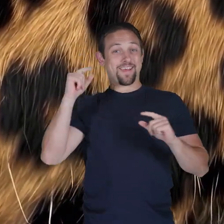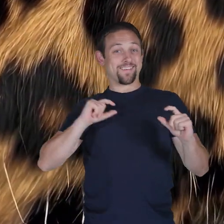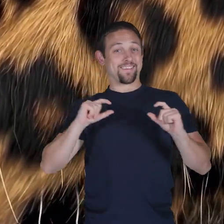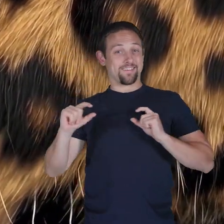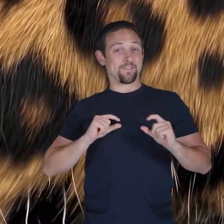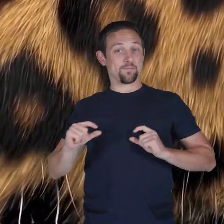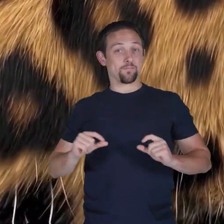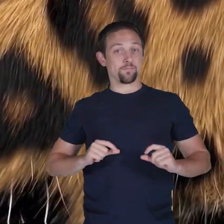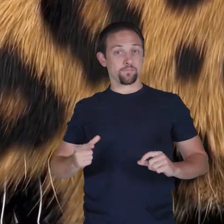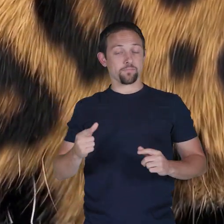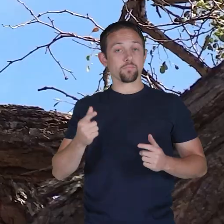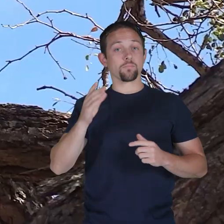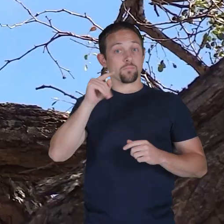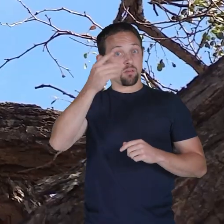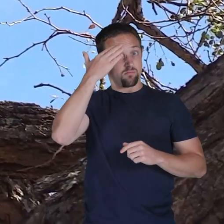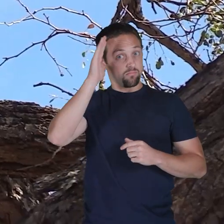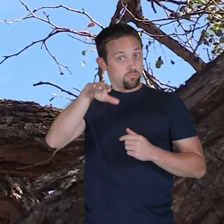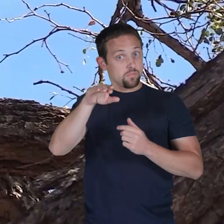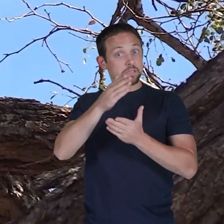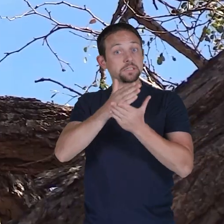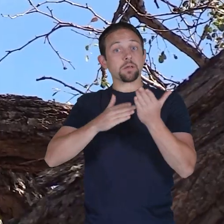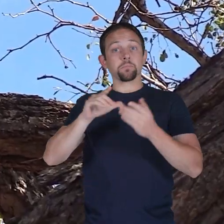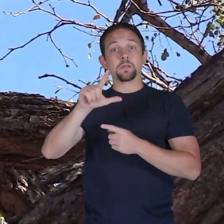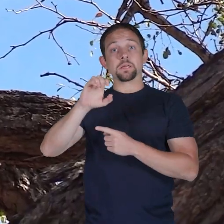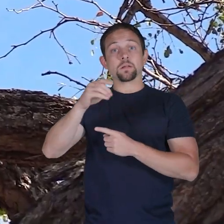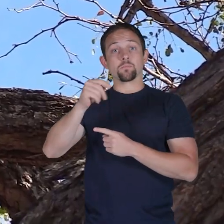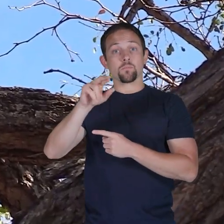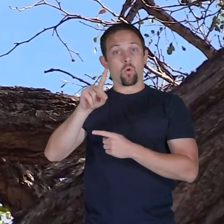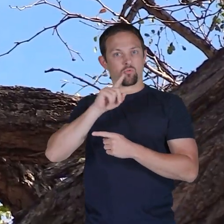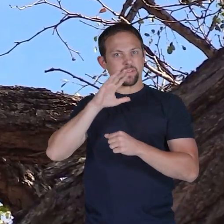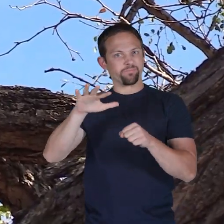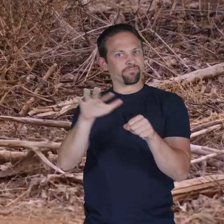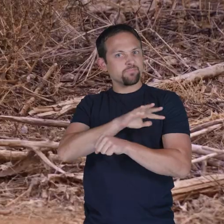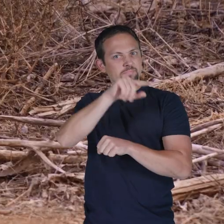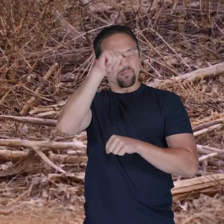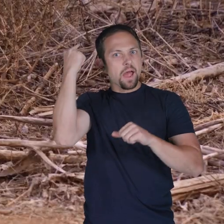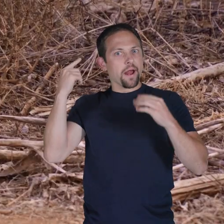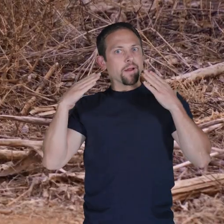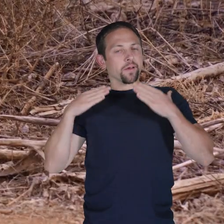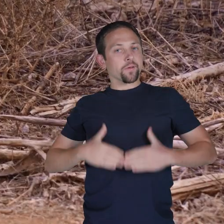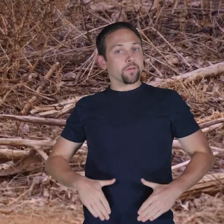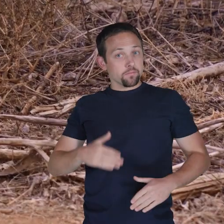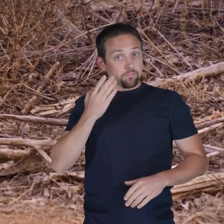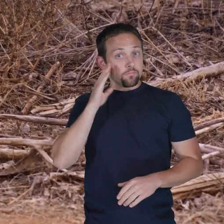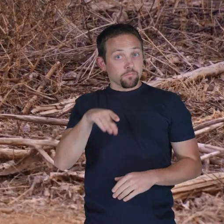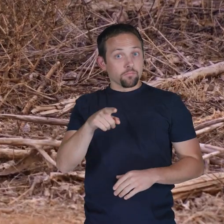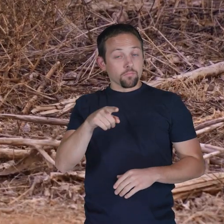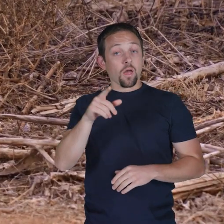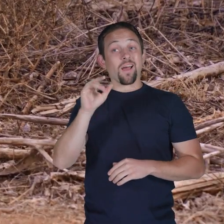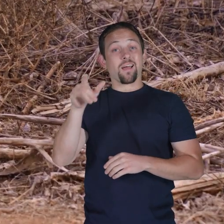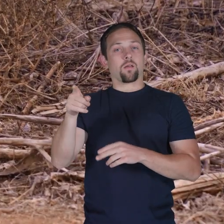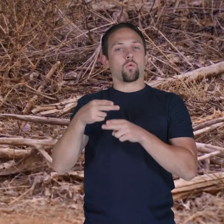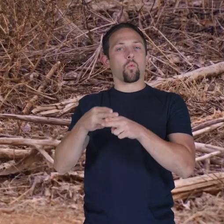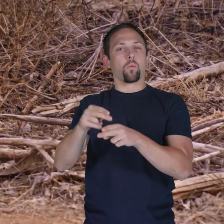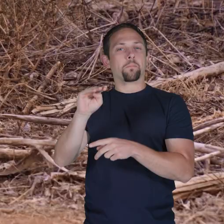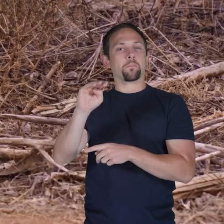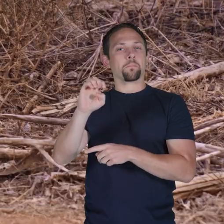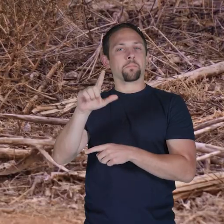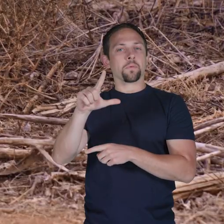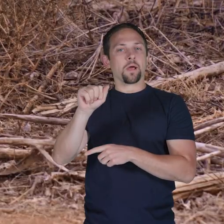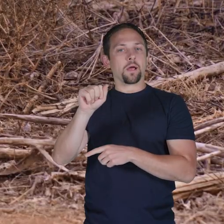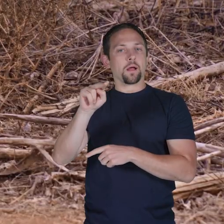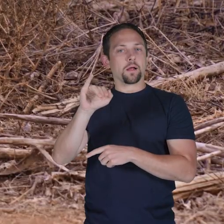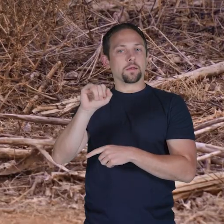black rosettes but did you know some leopards are completely black these are called